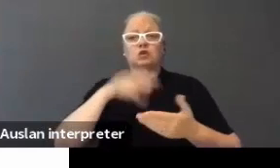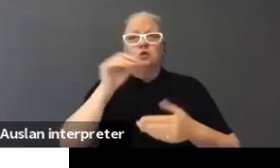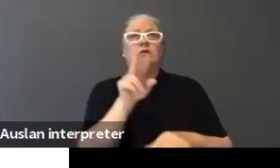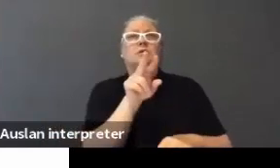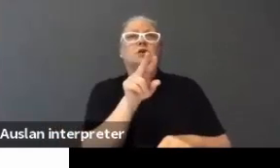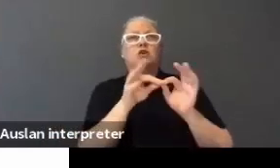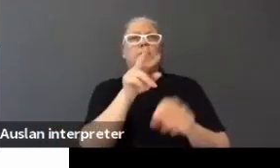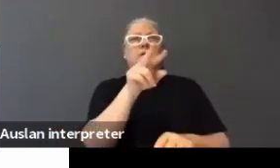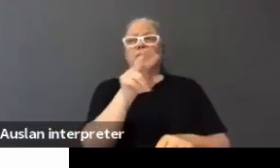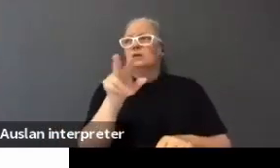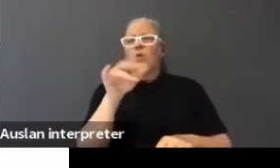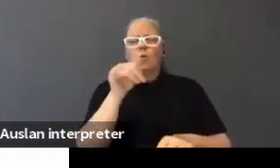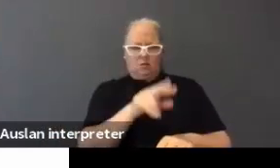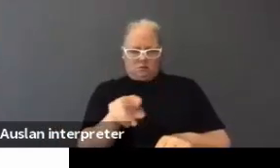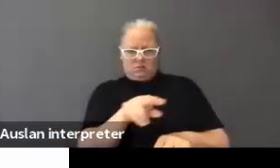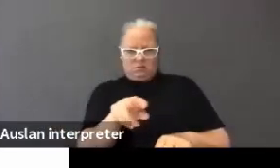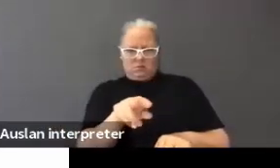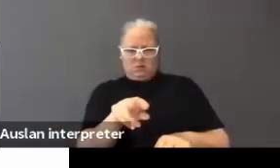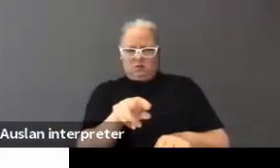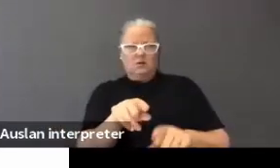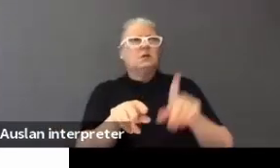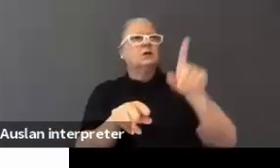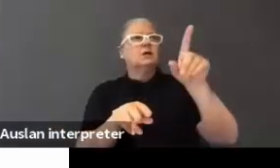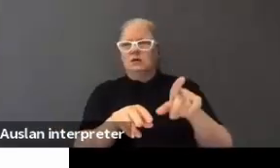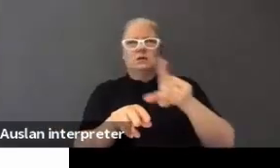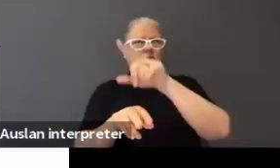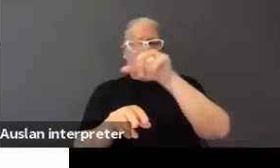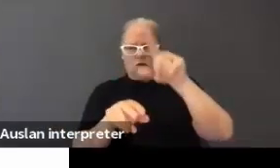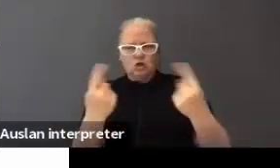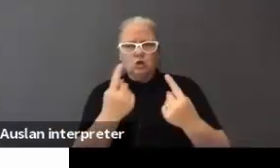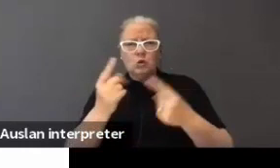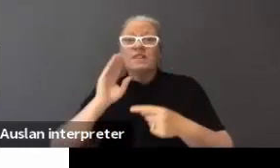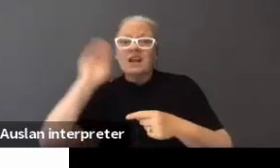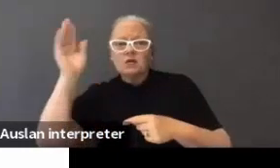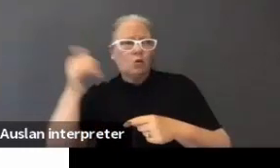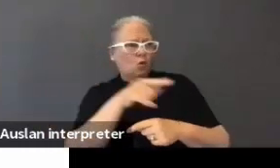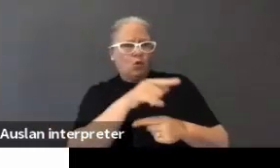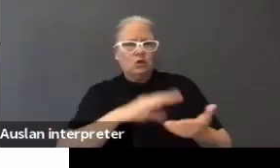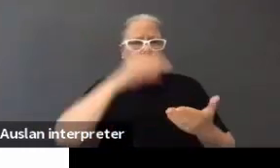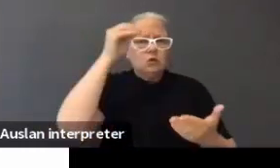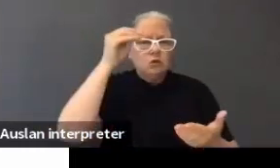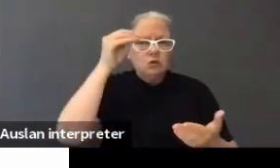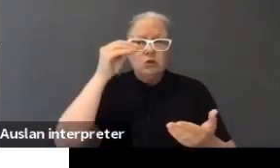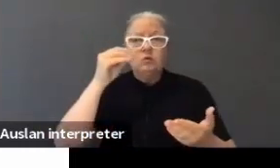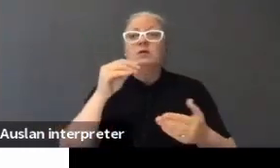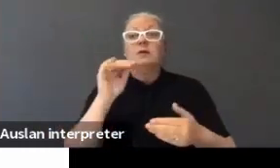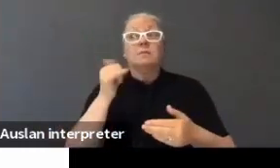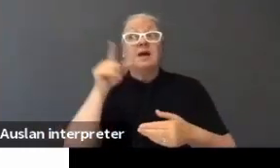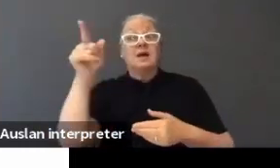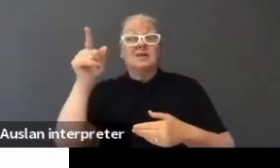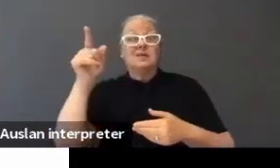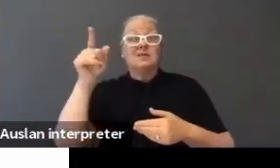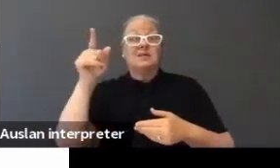captions. It's that content from the lecturer, so therefore it probably has greater importance and more correct than